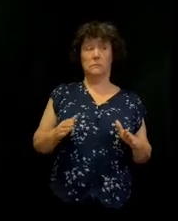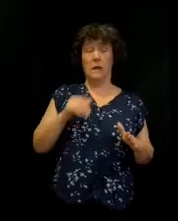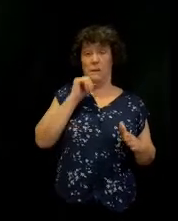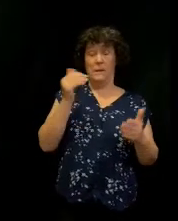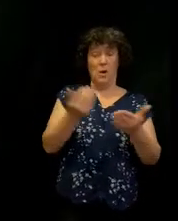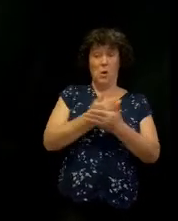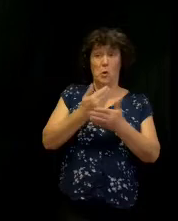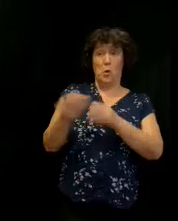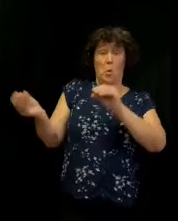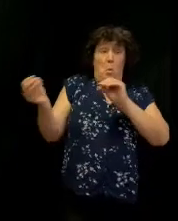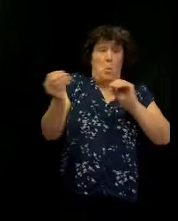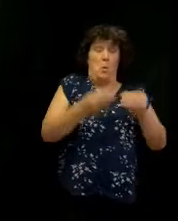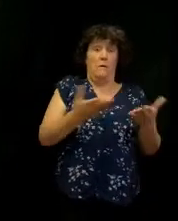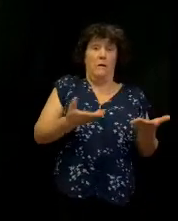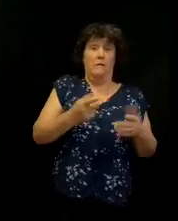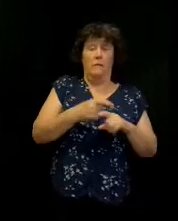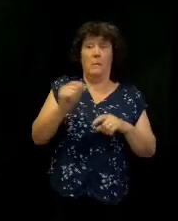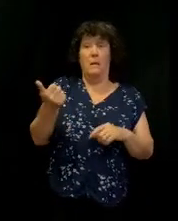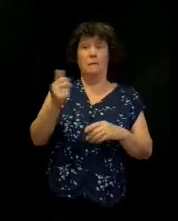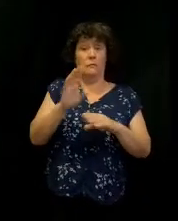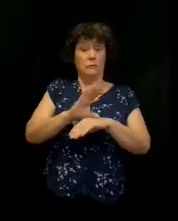But I can remember me sitting here in worship.